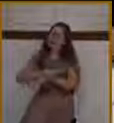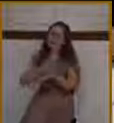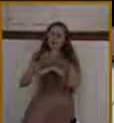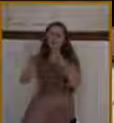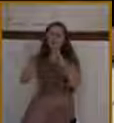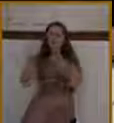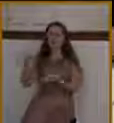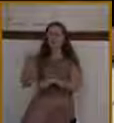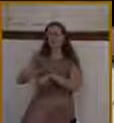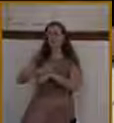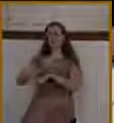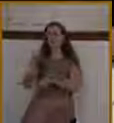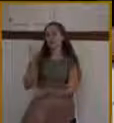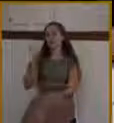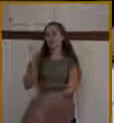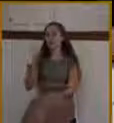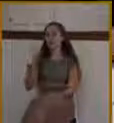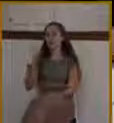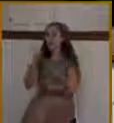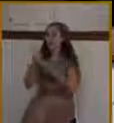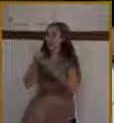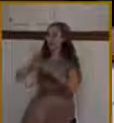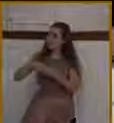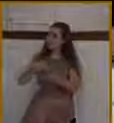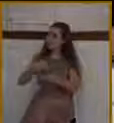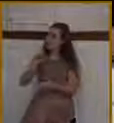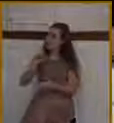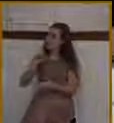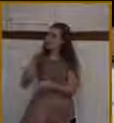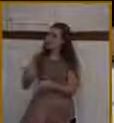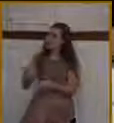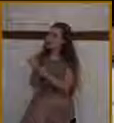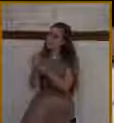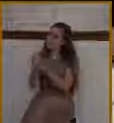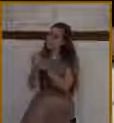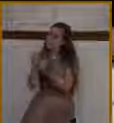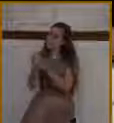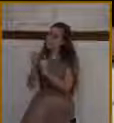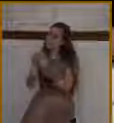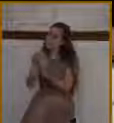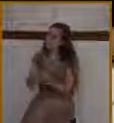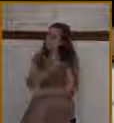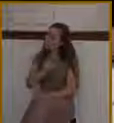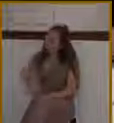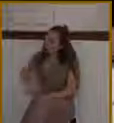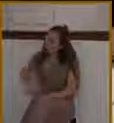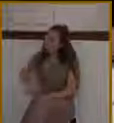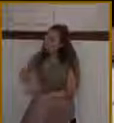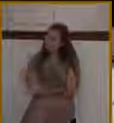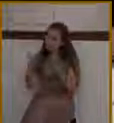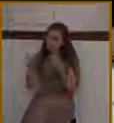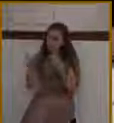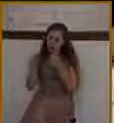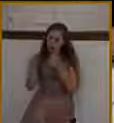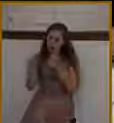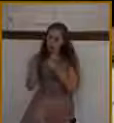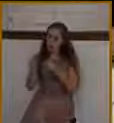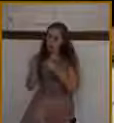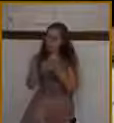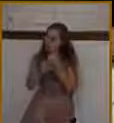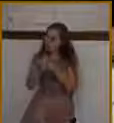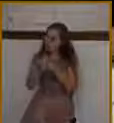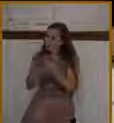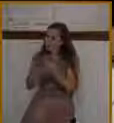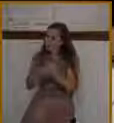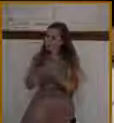to truly make Jesus Lord and sovereign King over all that we have and all that we are. May we truly enthrone Him